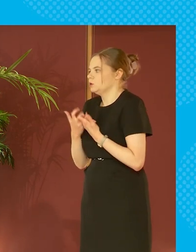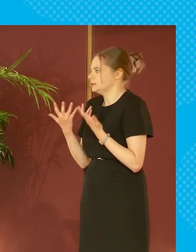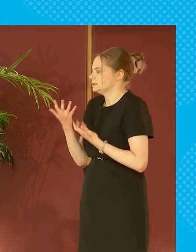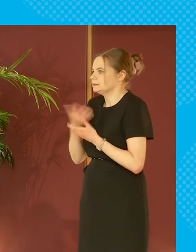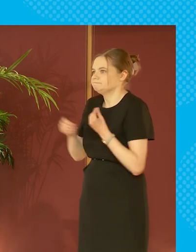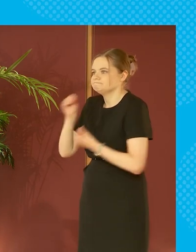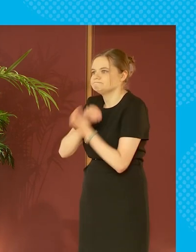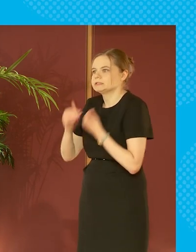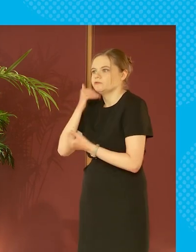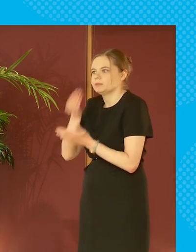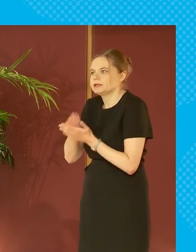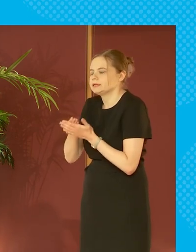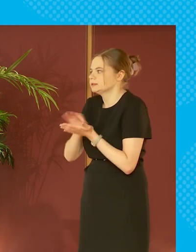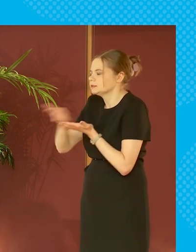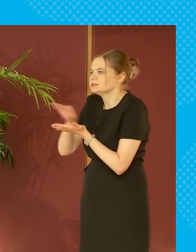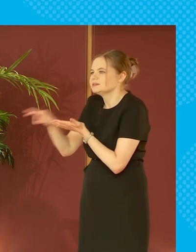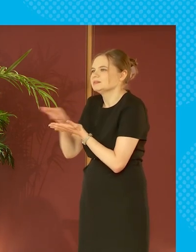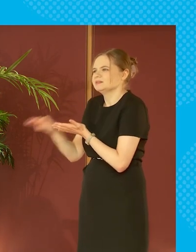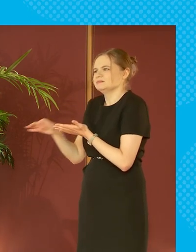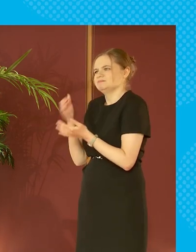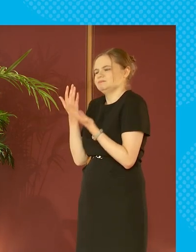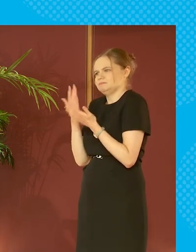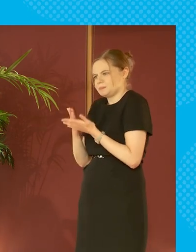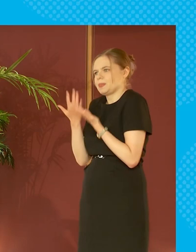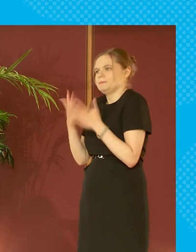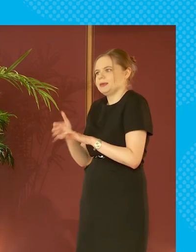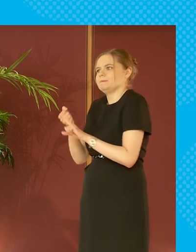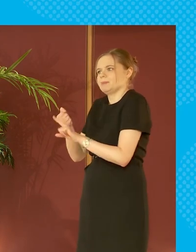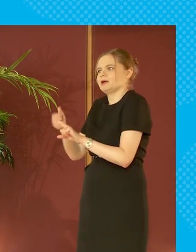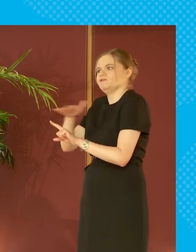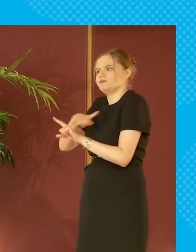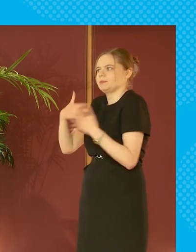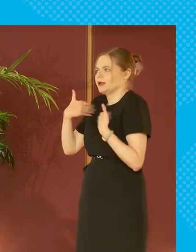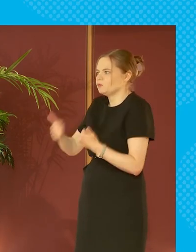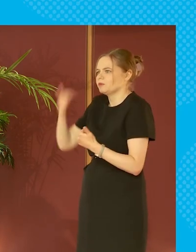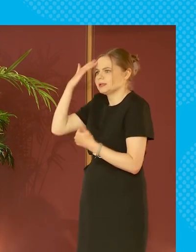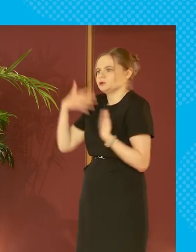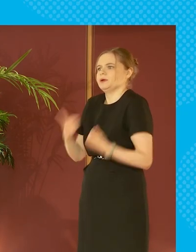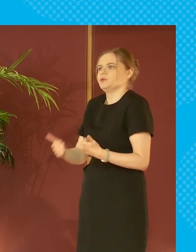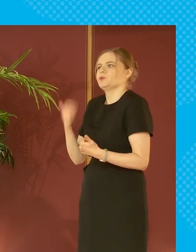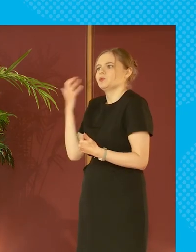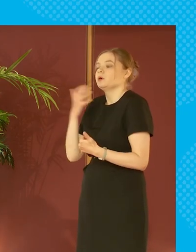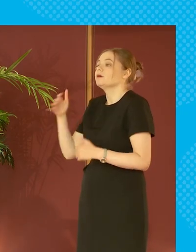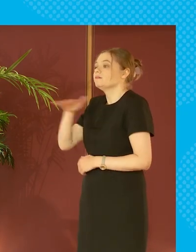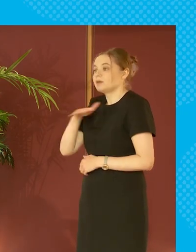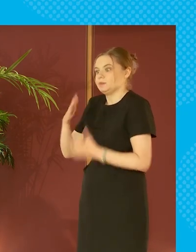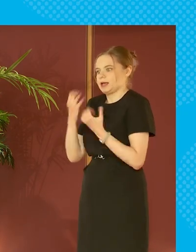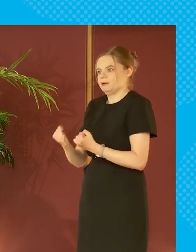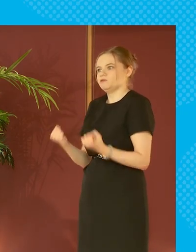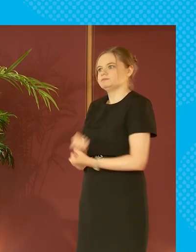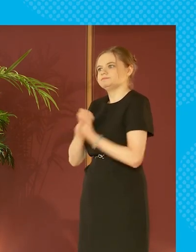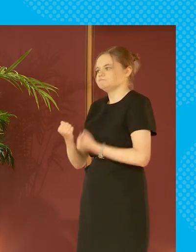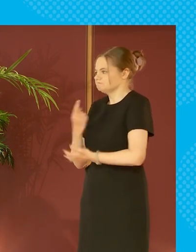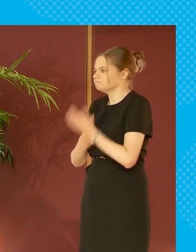juggle these things has a cumulative impact on the families that we're working with and this is not to say the families aren't without